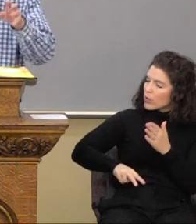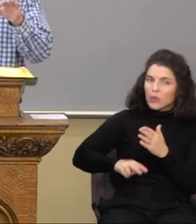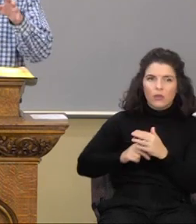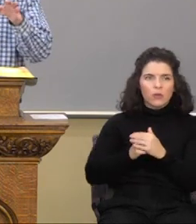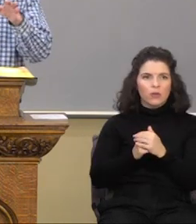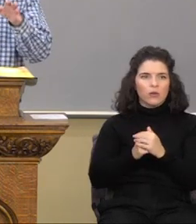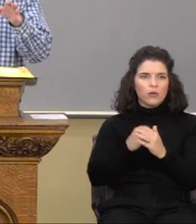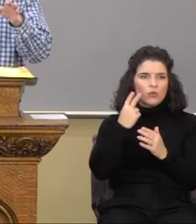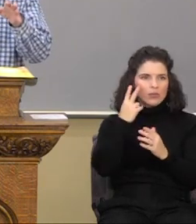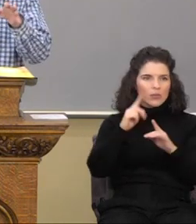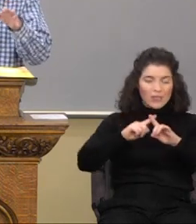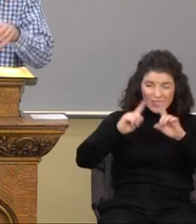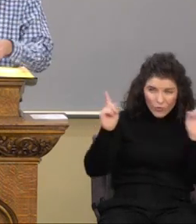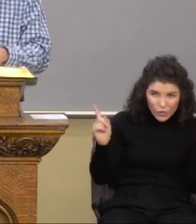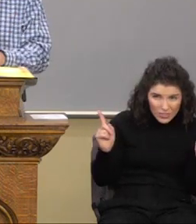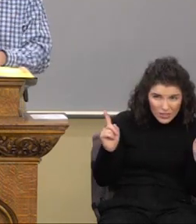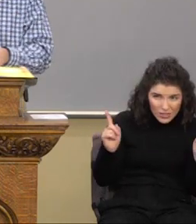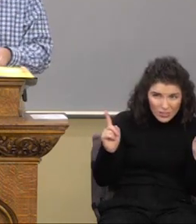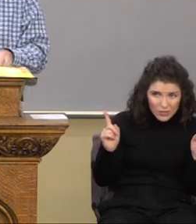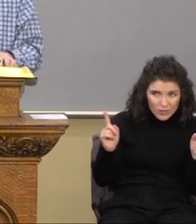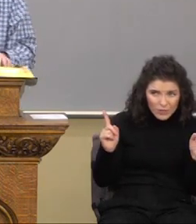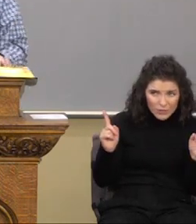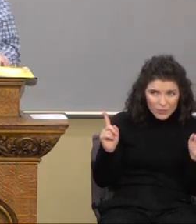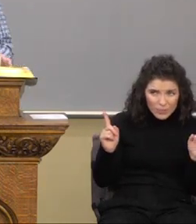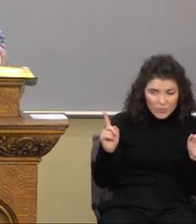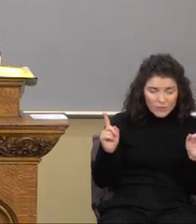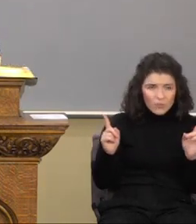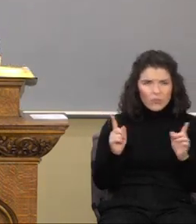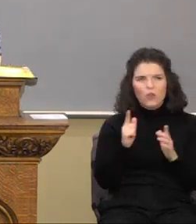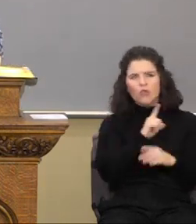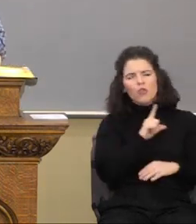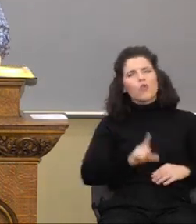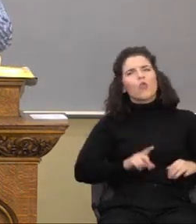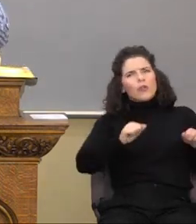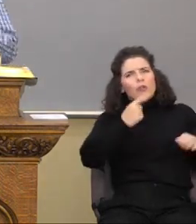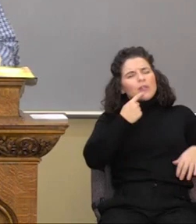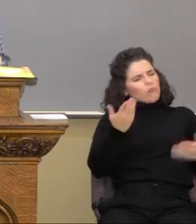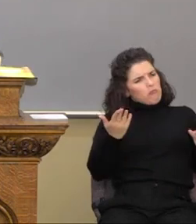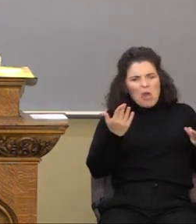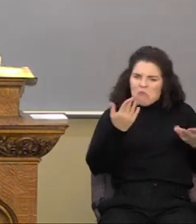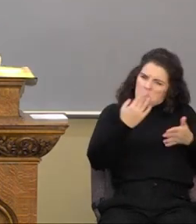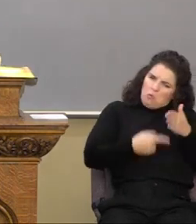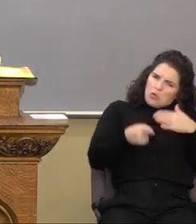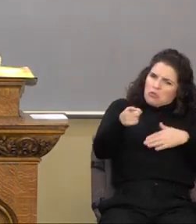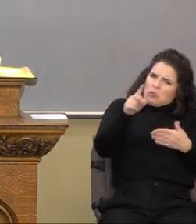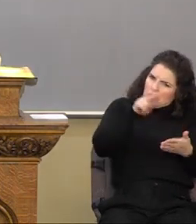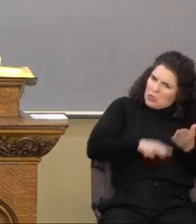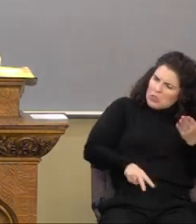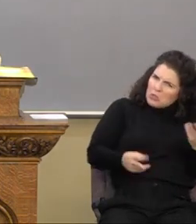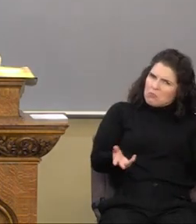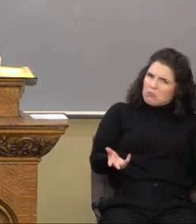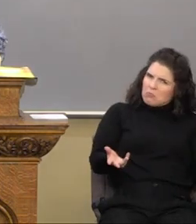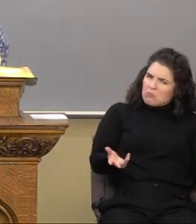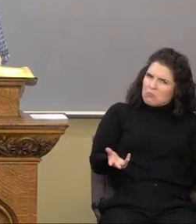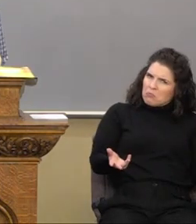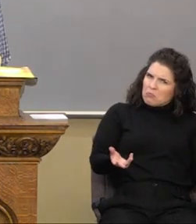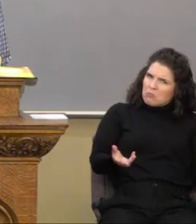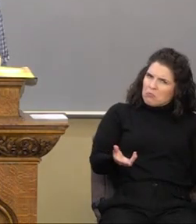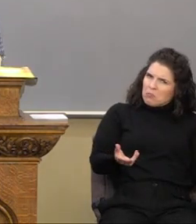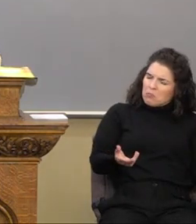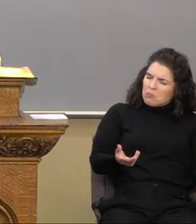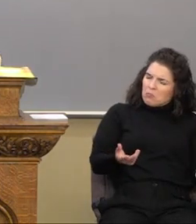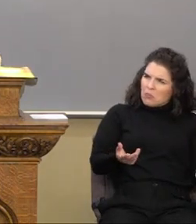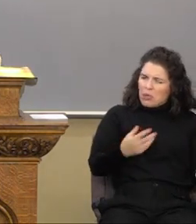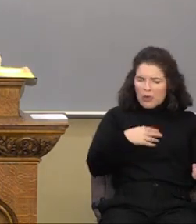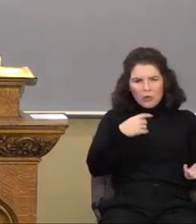Do you see the difference there? You see, the Lord could have said, well, what do you read? And I can spit up